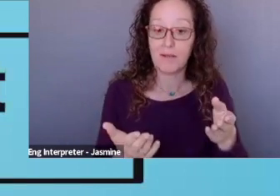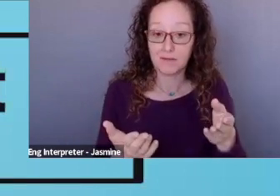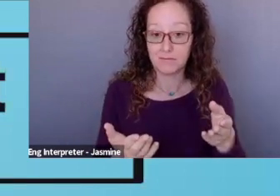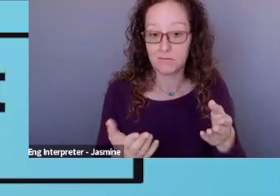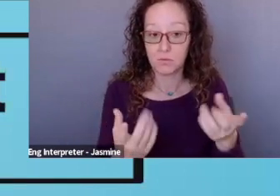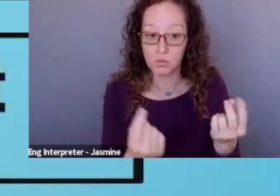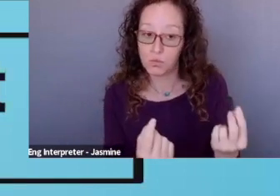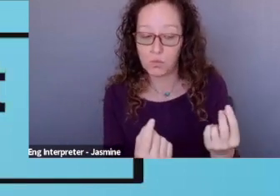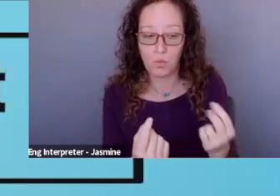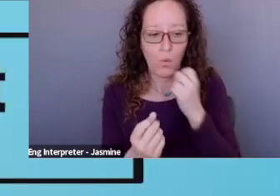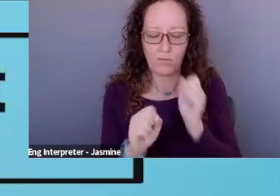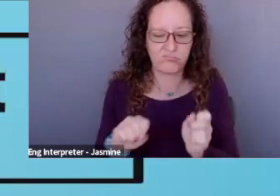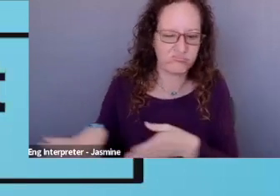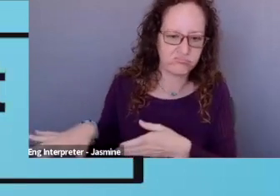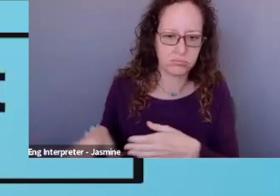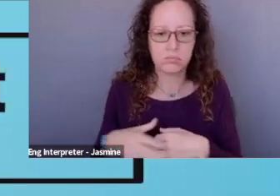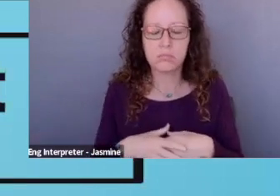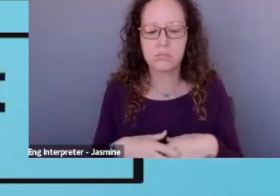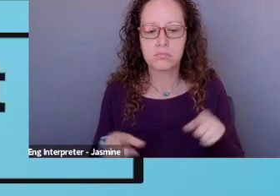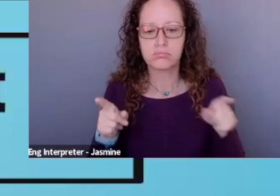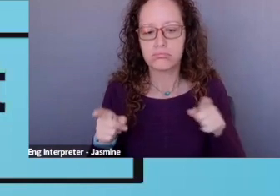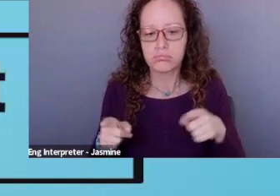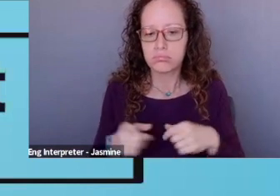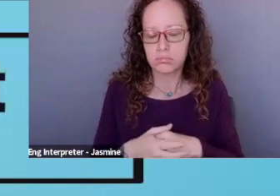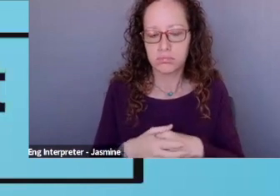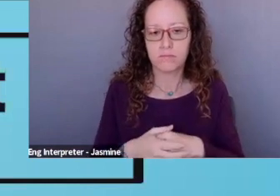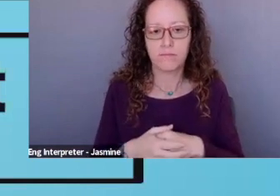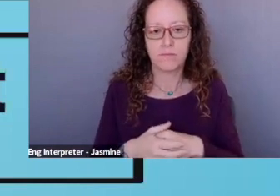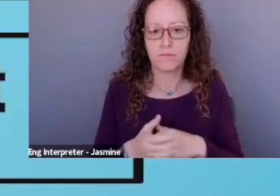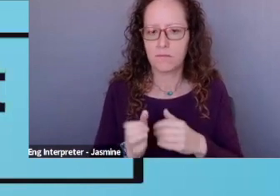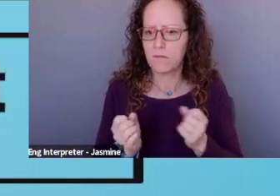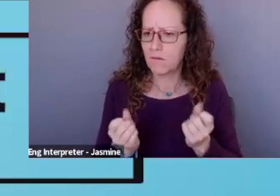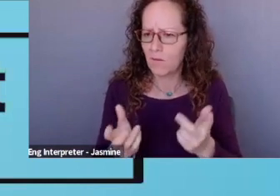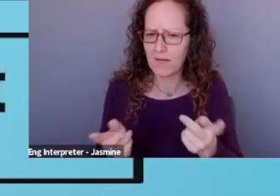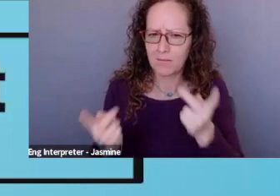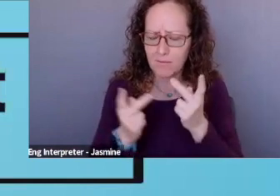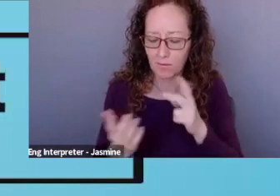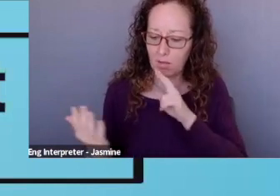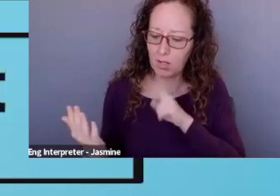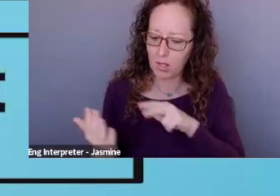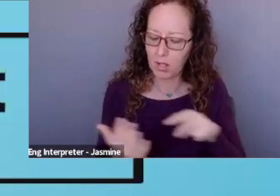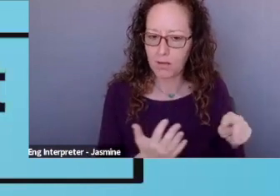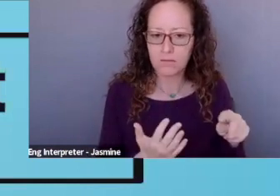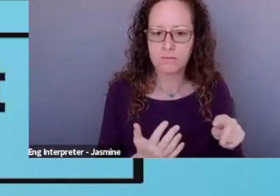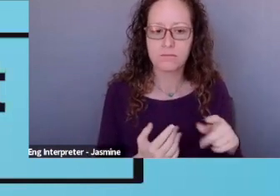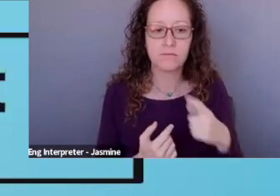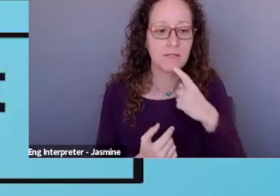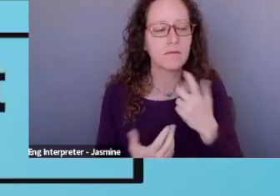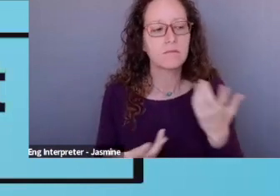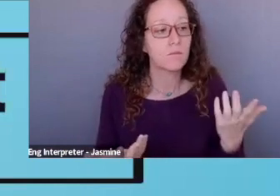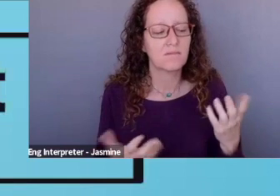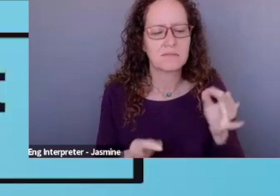suppose, um, on these proposals. I can't tell you how many proposals I read that just said, we want to partner with you.